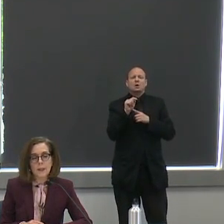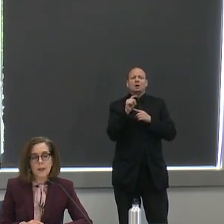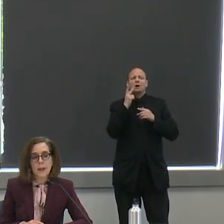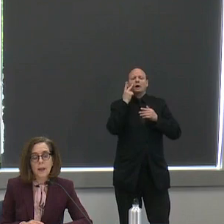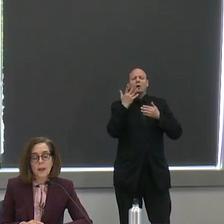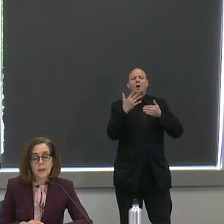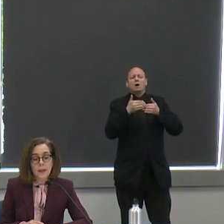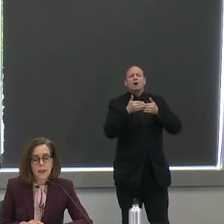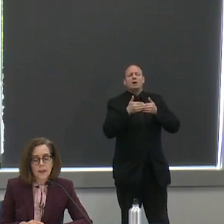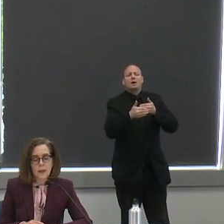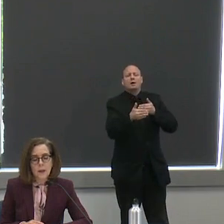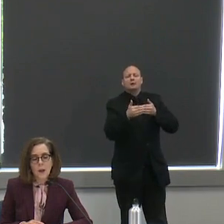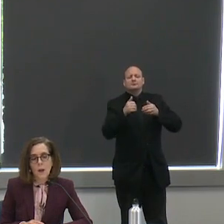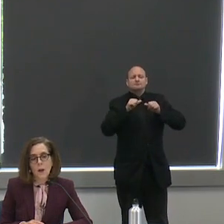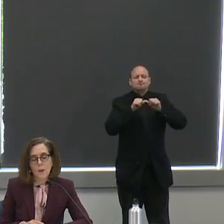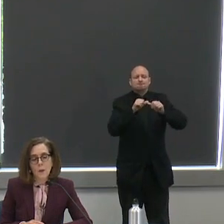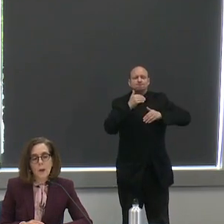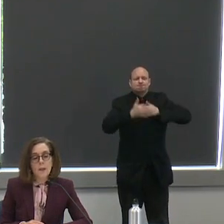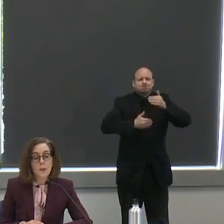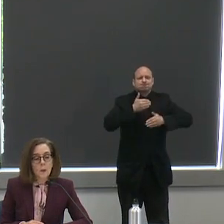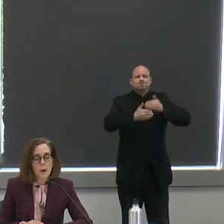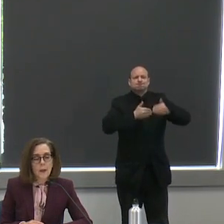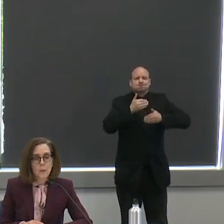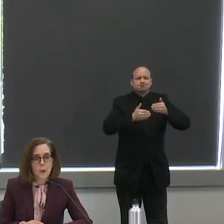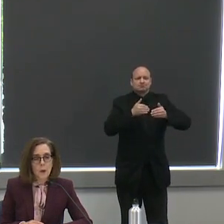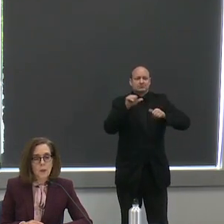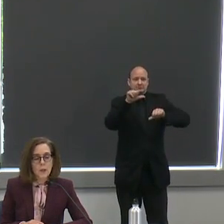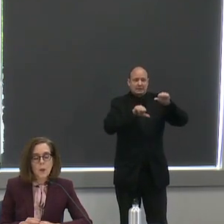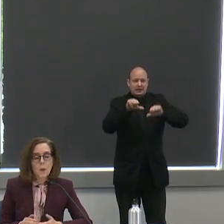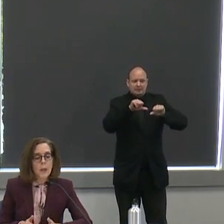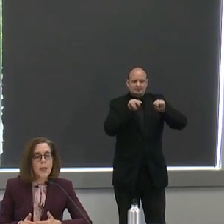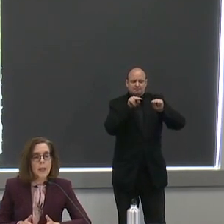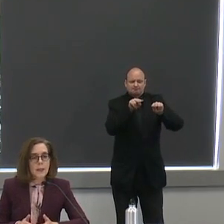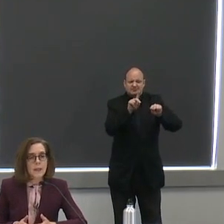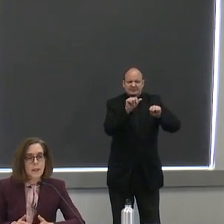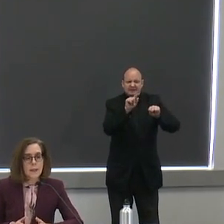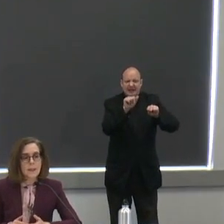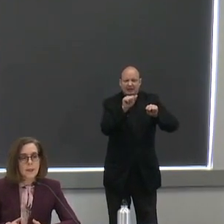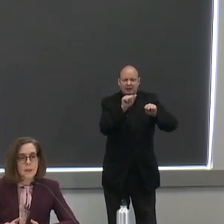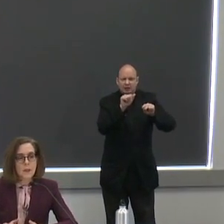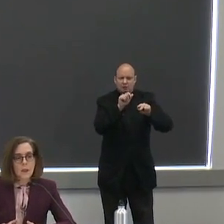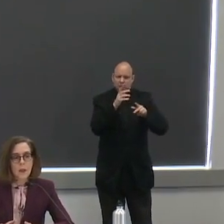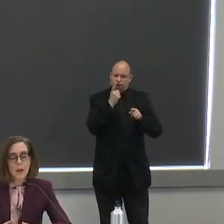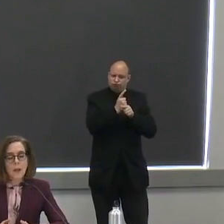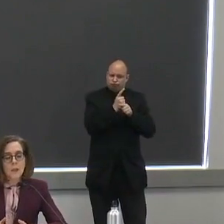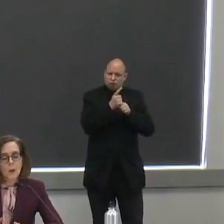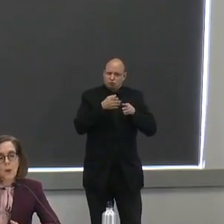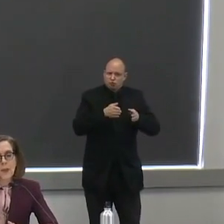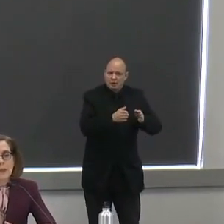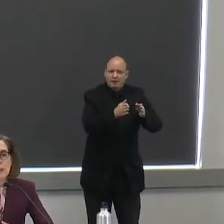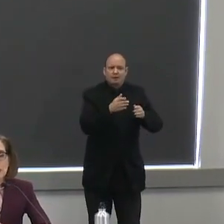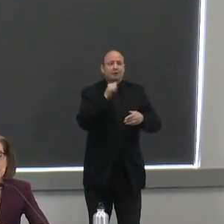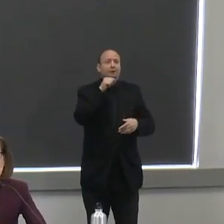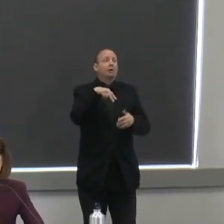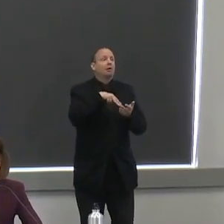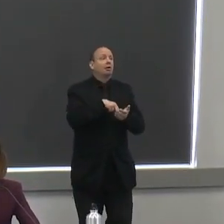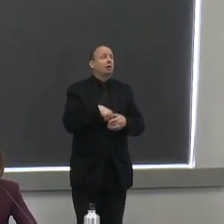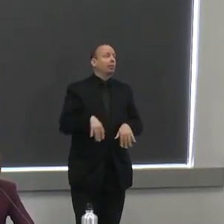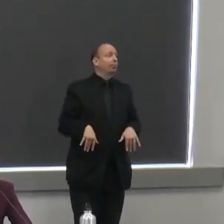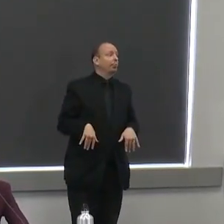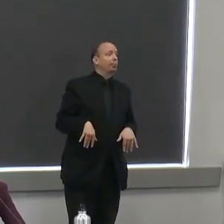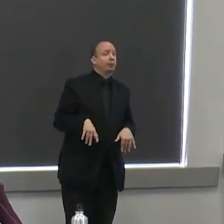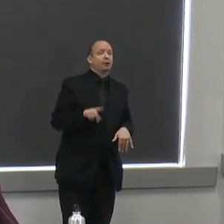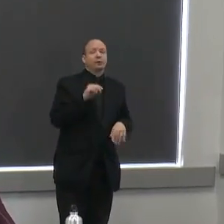science and data are the is the right approach we can't stand still and so i think it's really